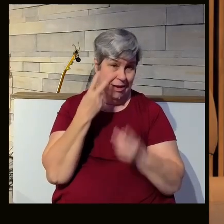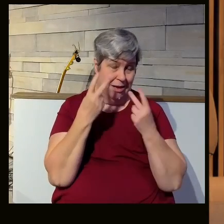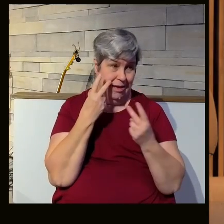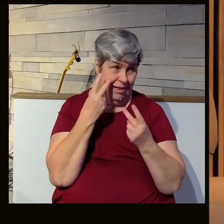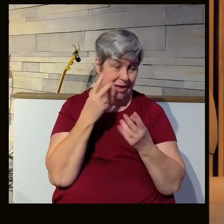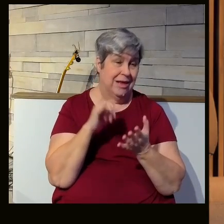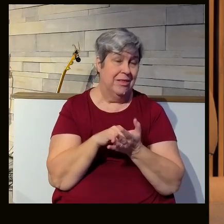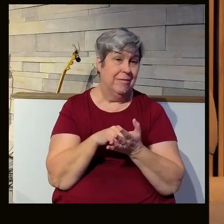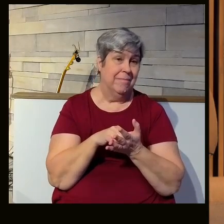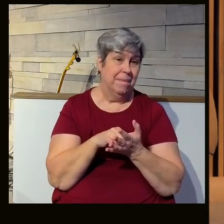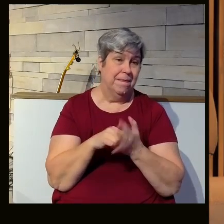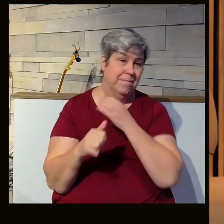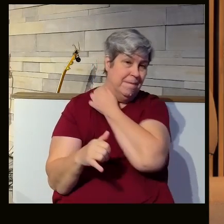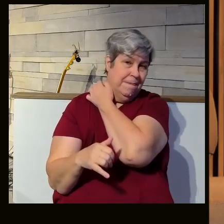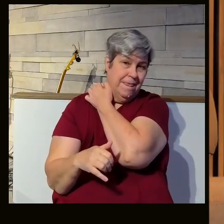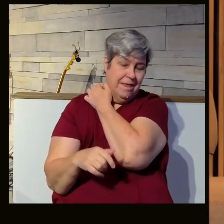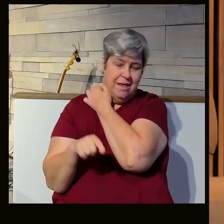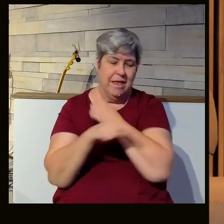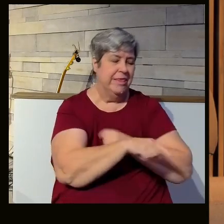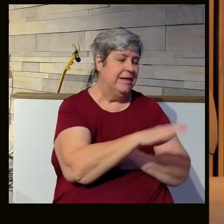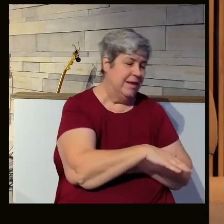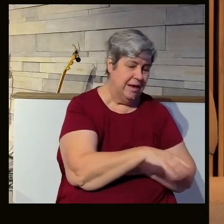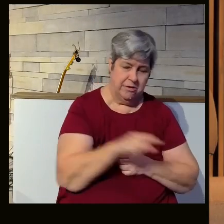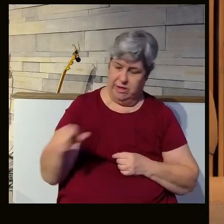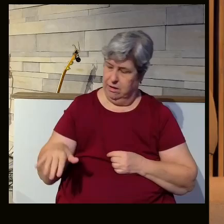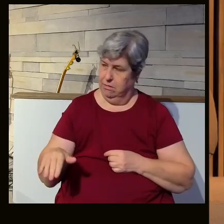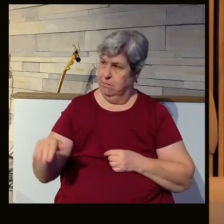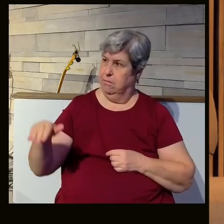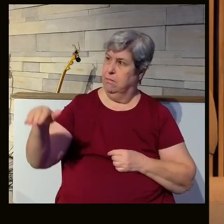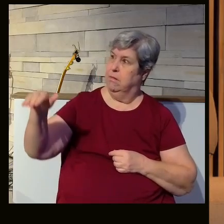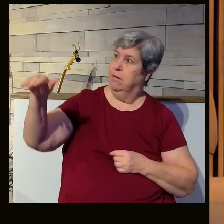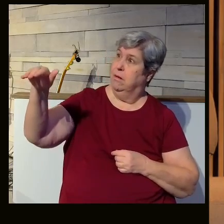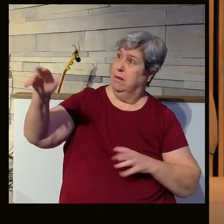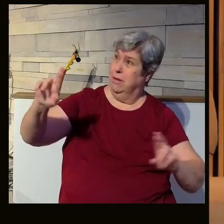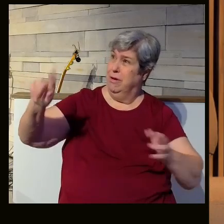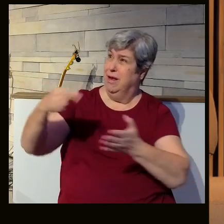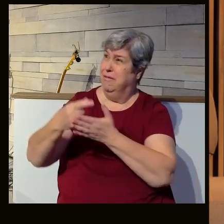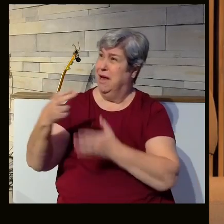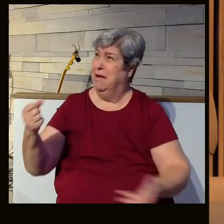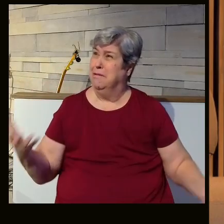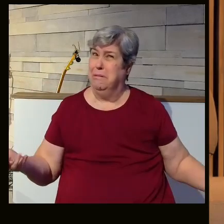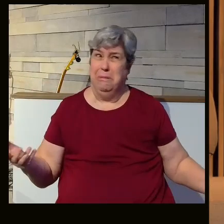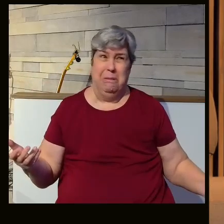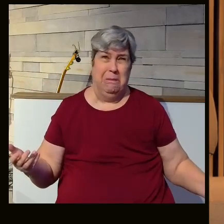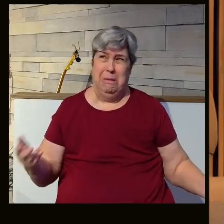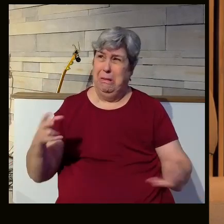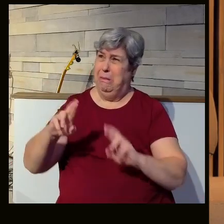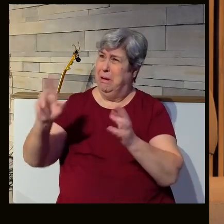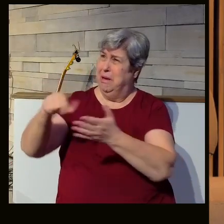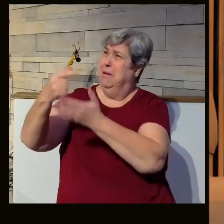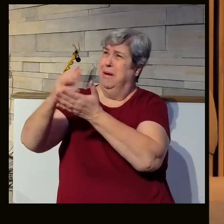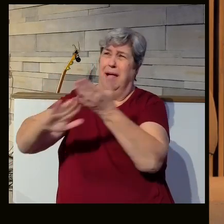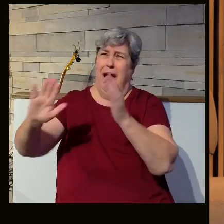this little kid or that little kid has grown up and they're about to graduate high school, usually about to graduate college.